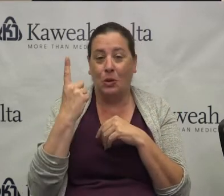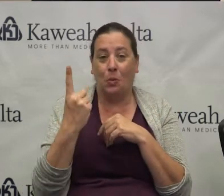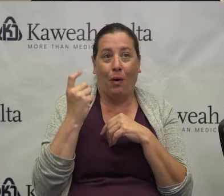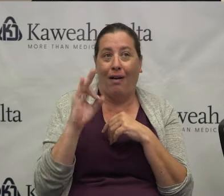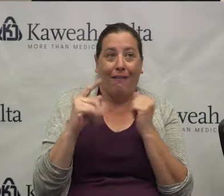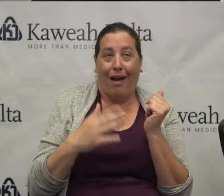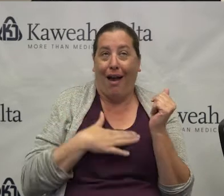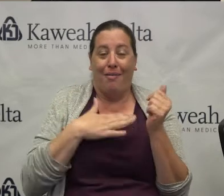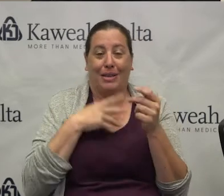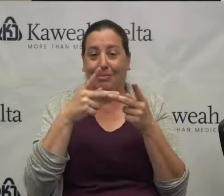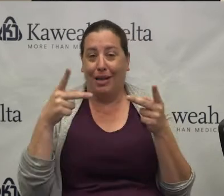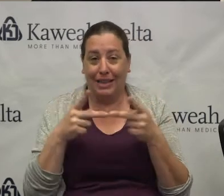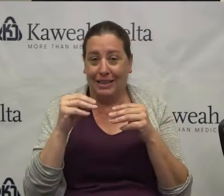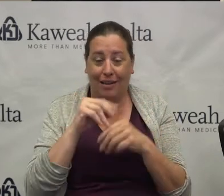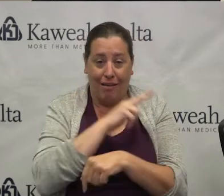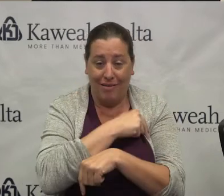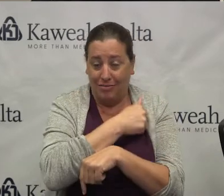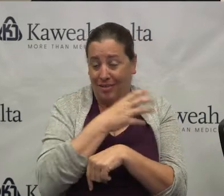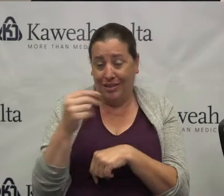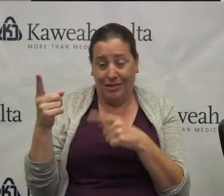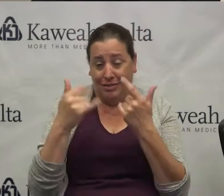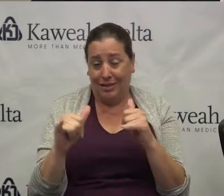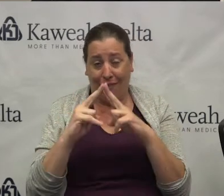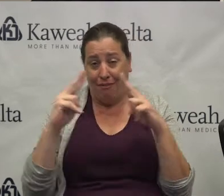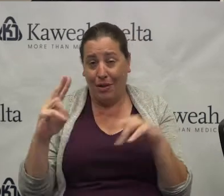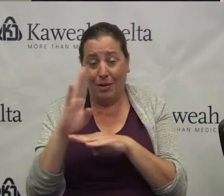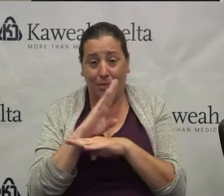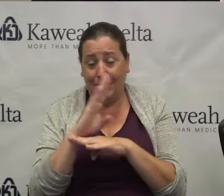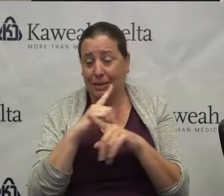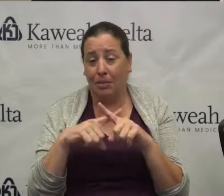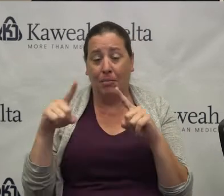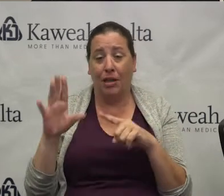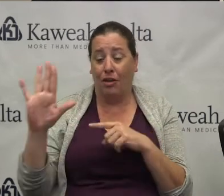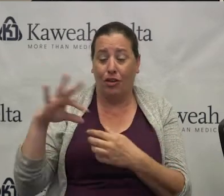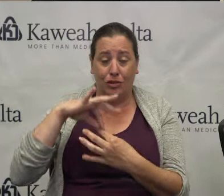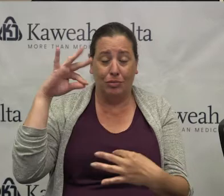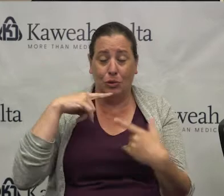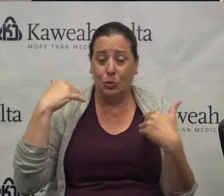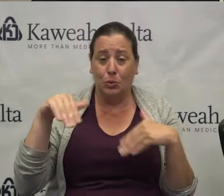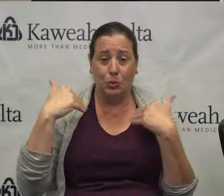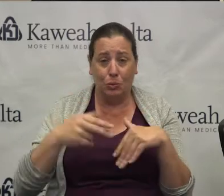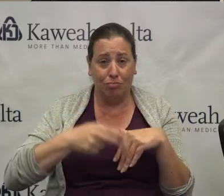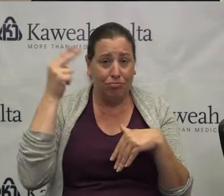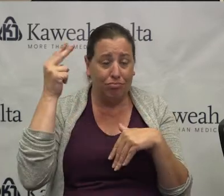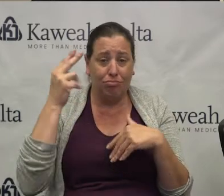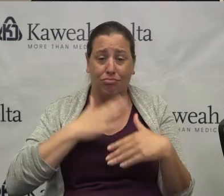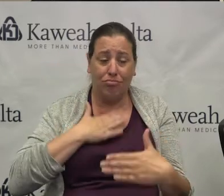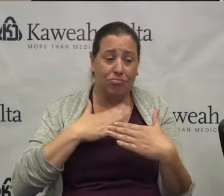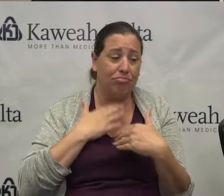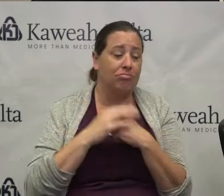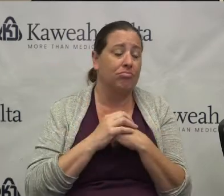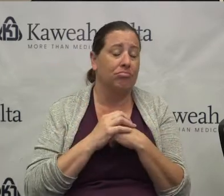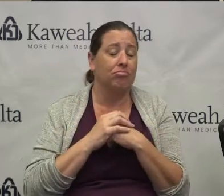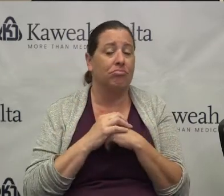places in the hospital and they're still very busy. But their spirits were high. And I think, as